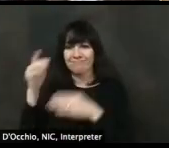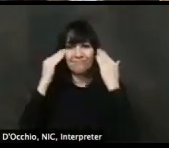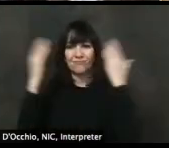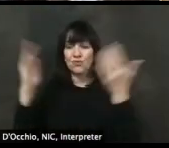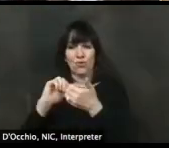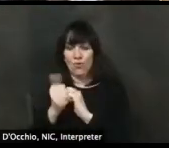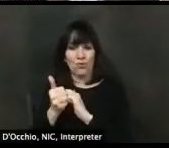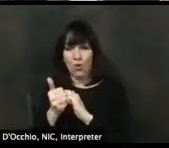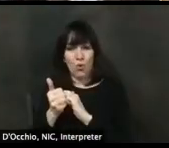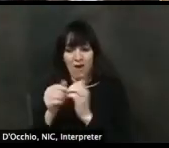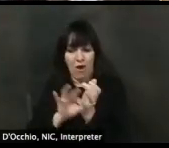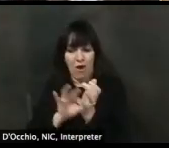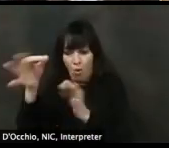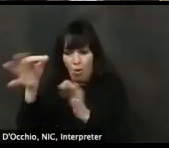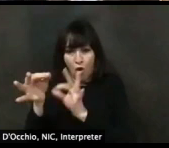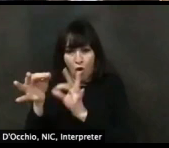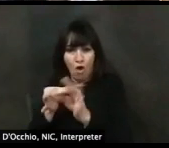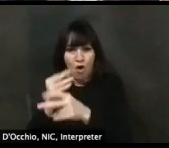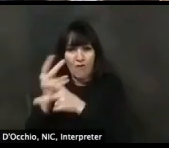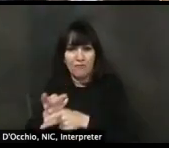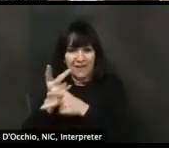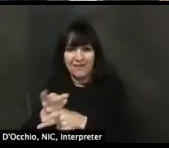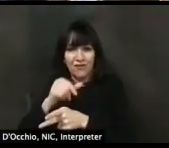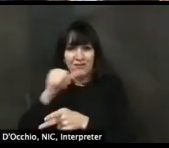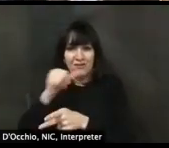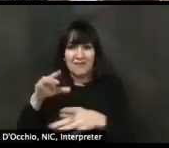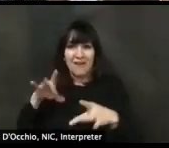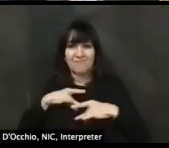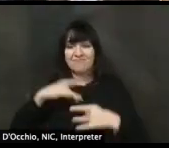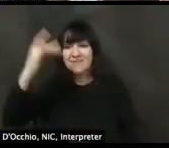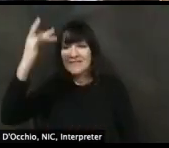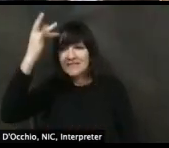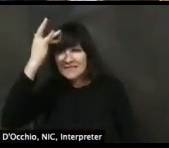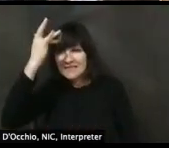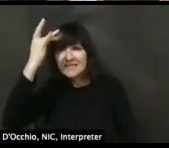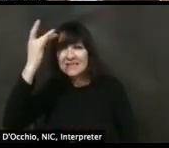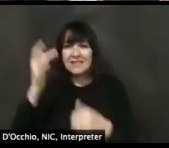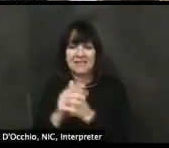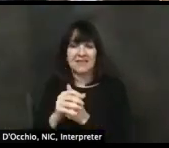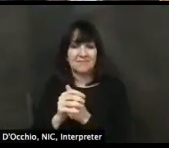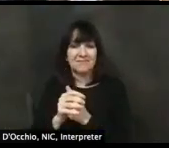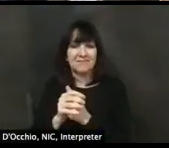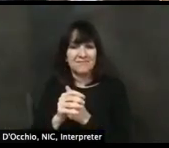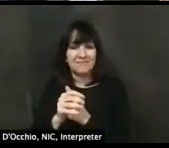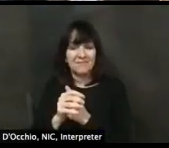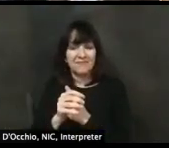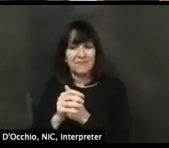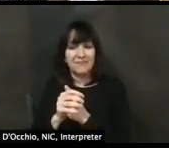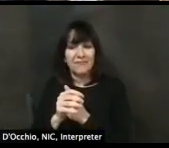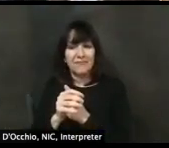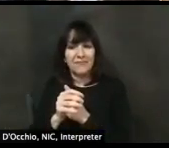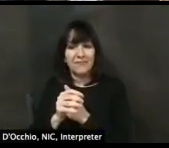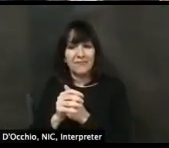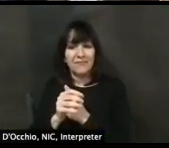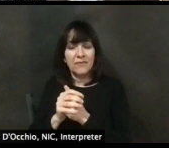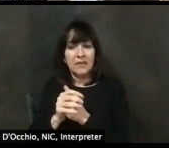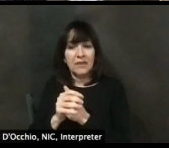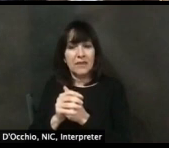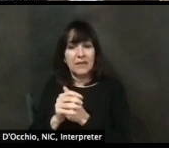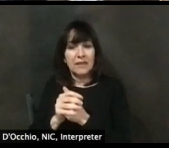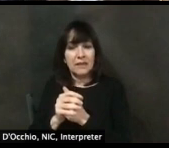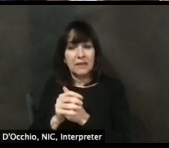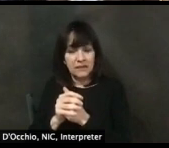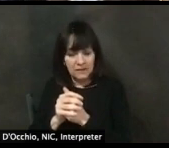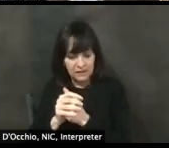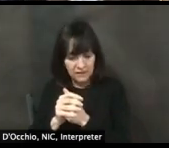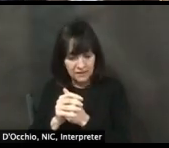and in a way that doesn't, um, it doesn't actually put people at risk. So again, a lot of training and technical